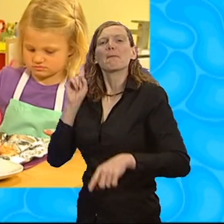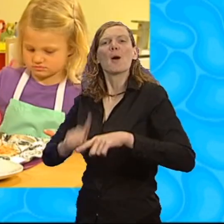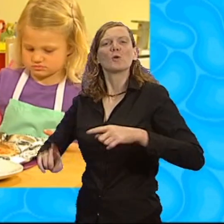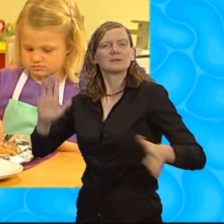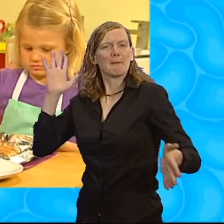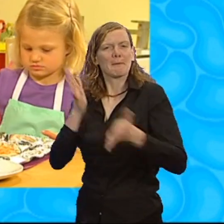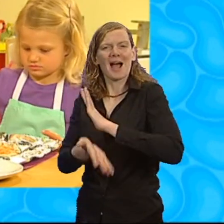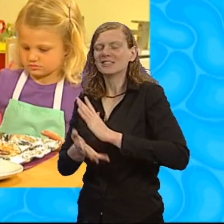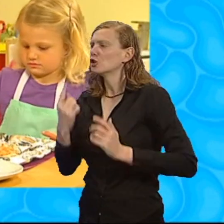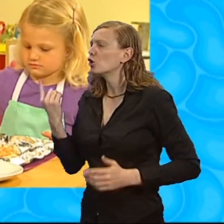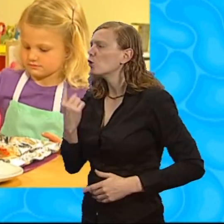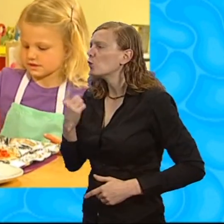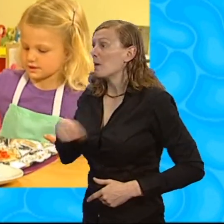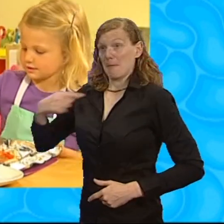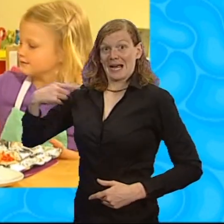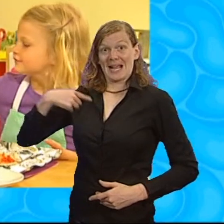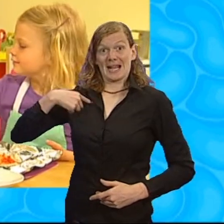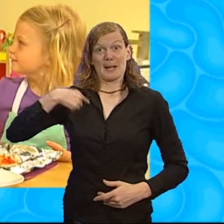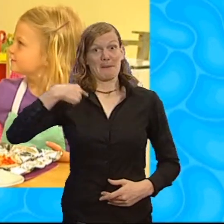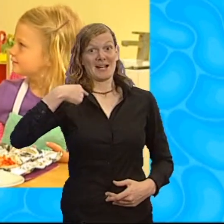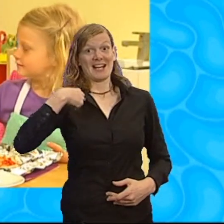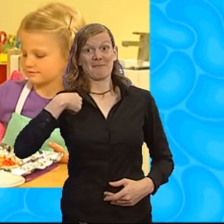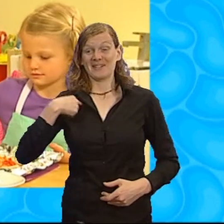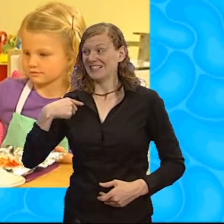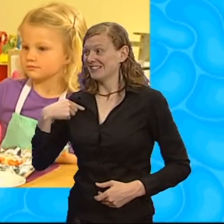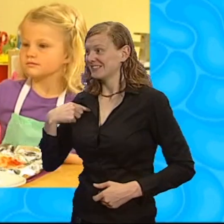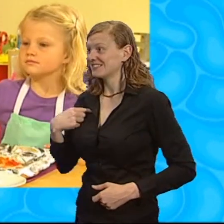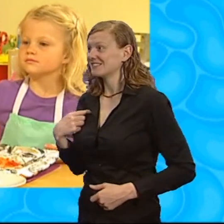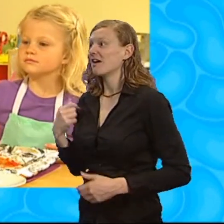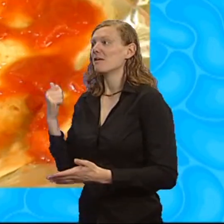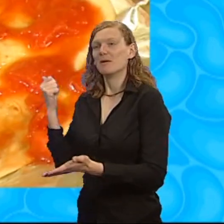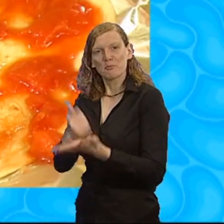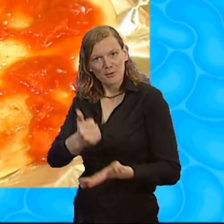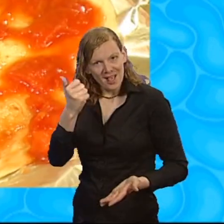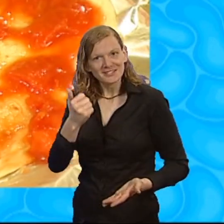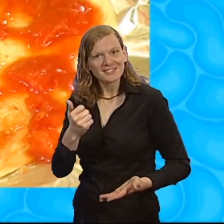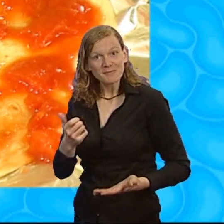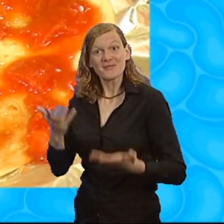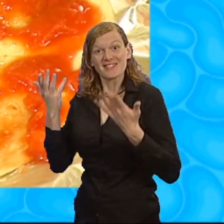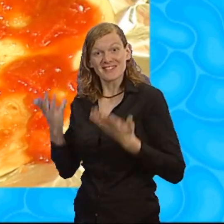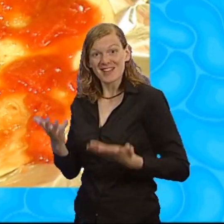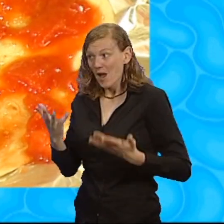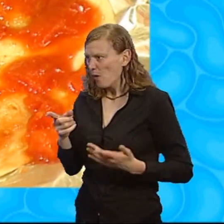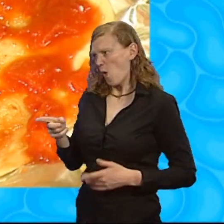Who's got the messiest one? Yay! That's brilliant, Bobby. Look at yours. It's really messy.